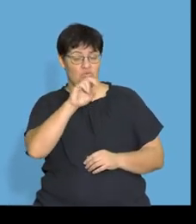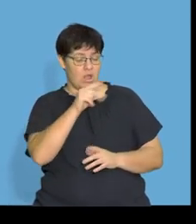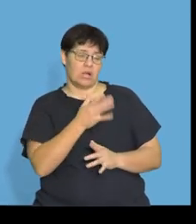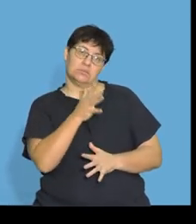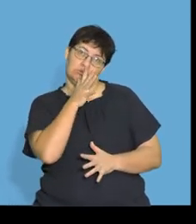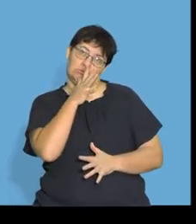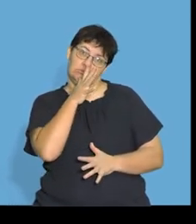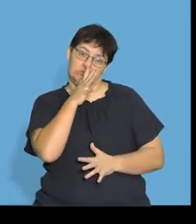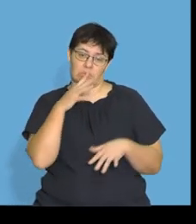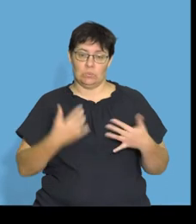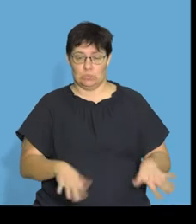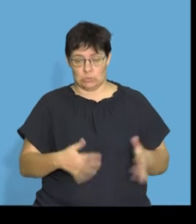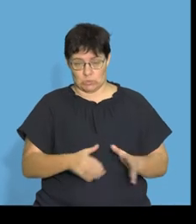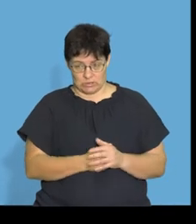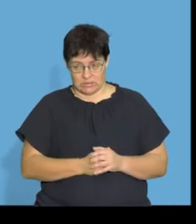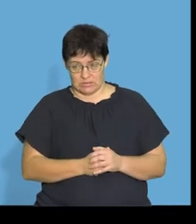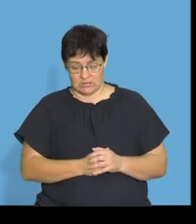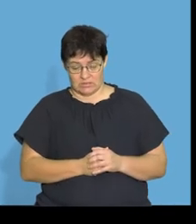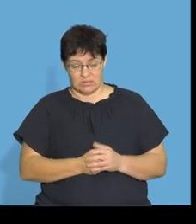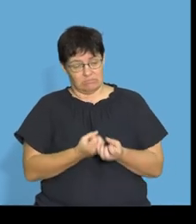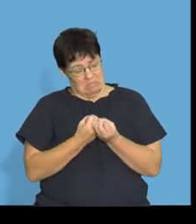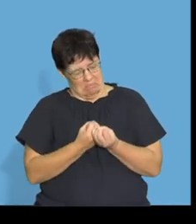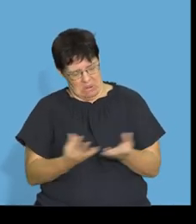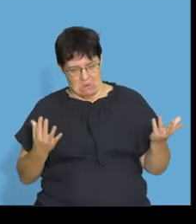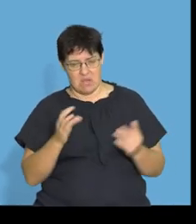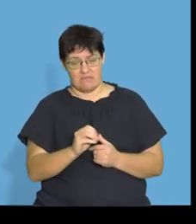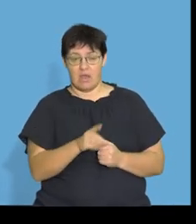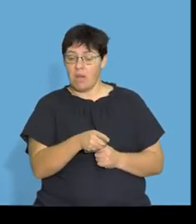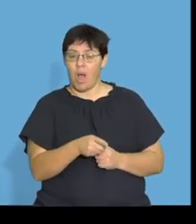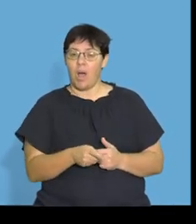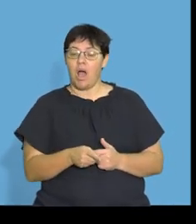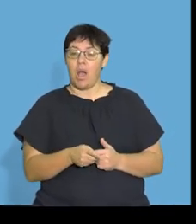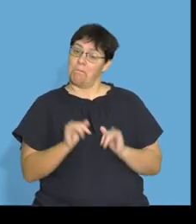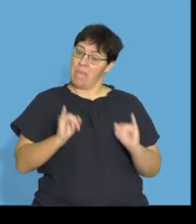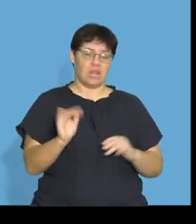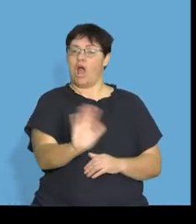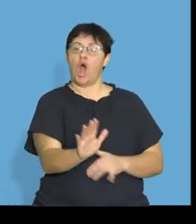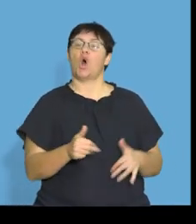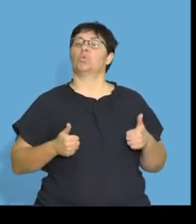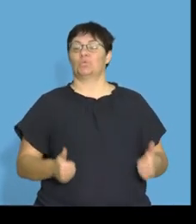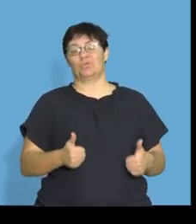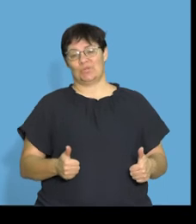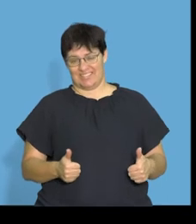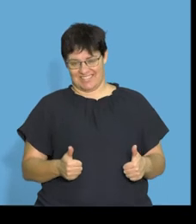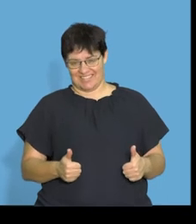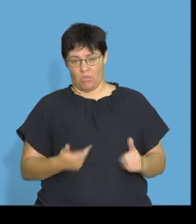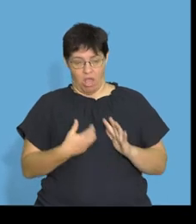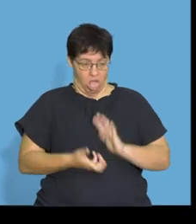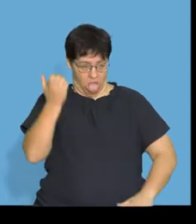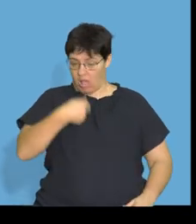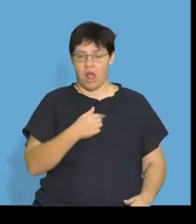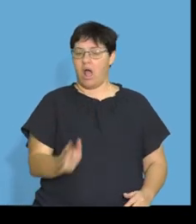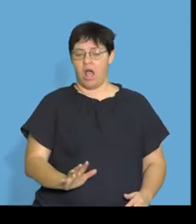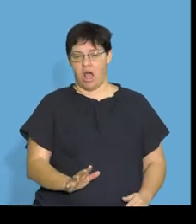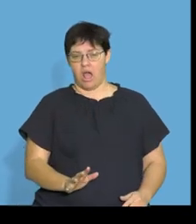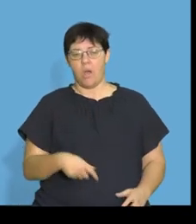bacteria, right? You've got a whole colony of bacteria and they're good, right? They're there for good.